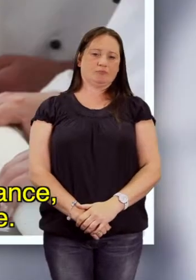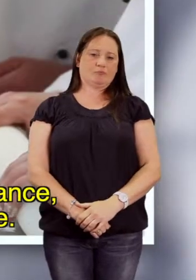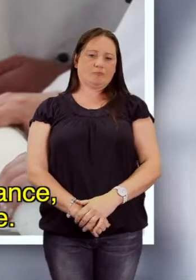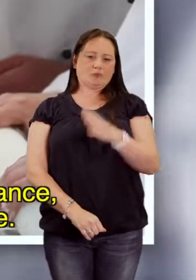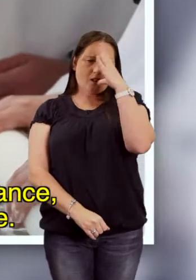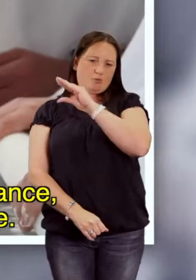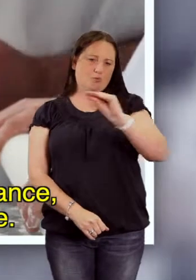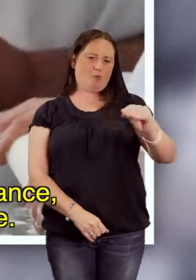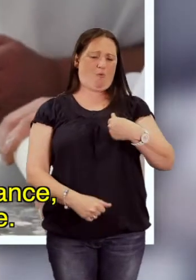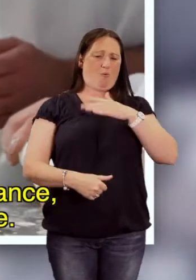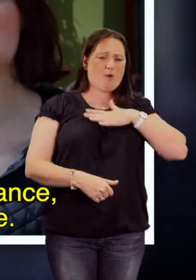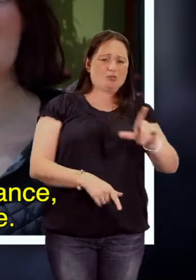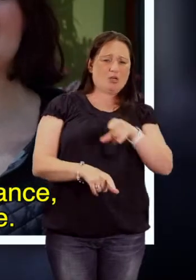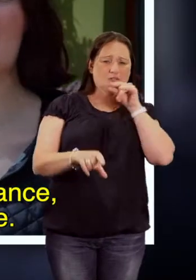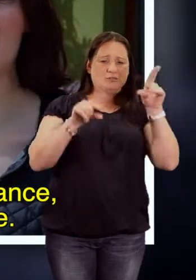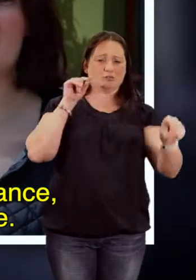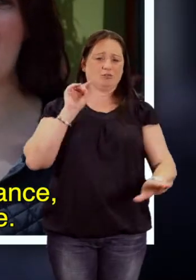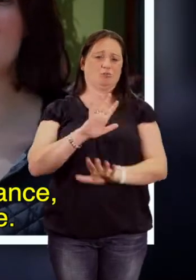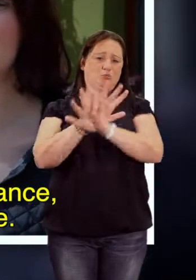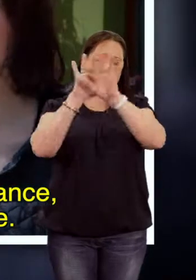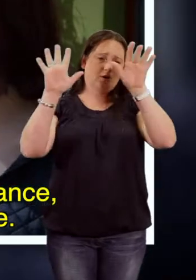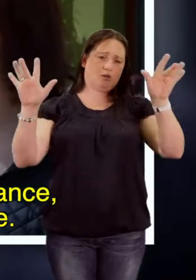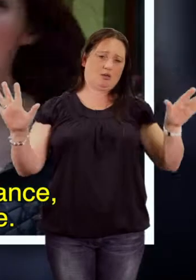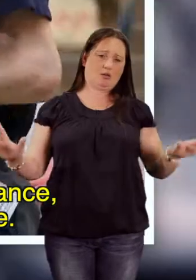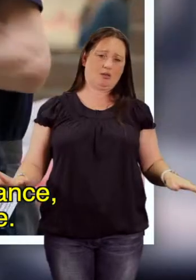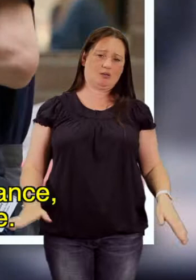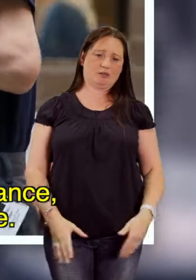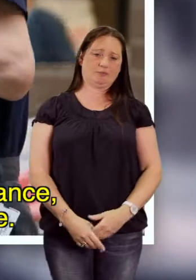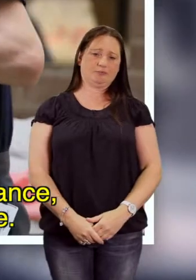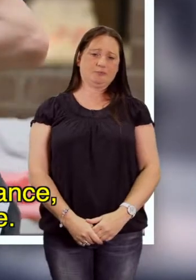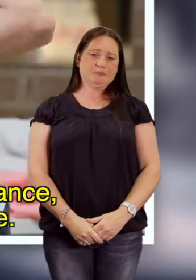I'm telling you I want the chance, want the chance to shine.